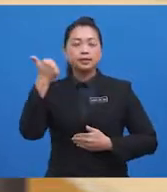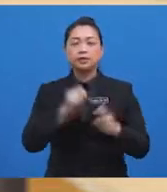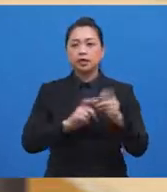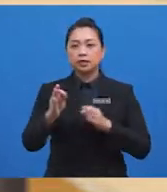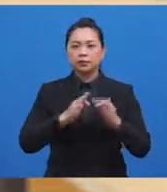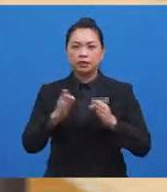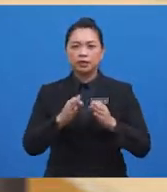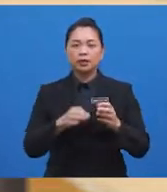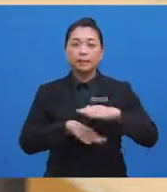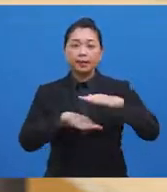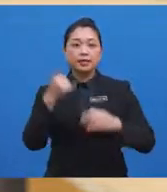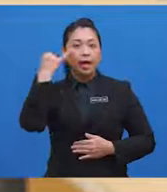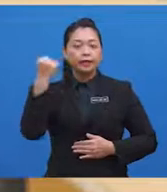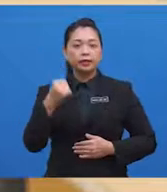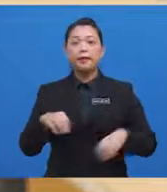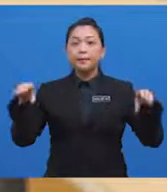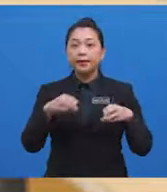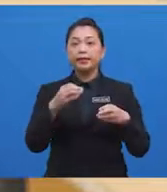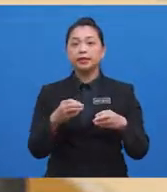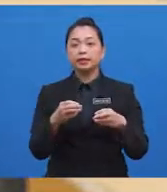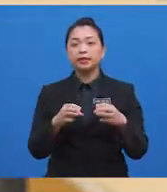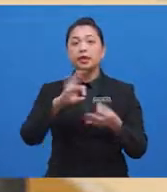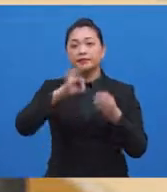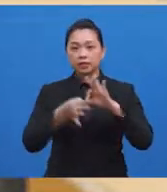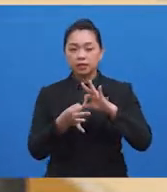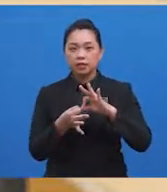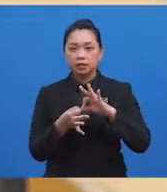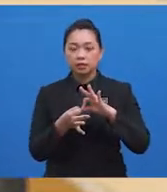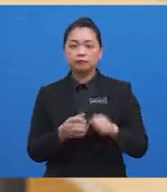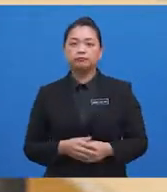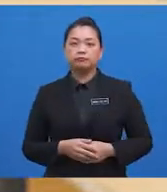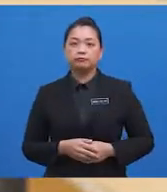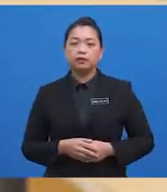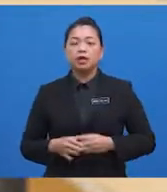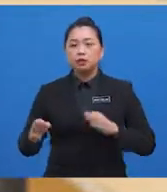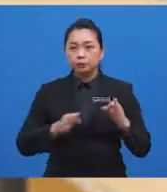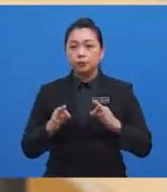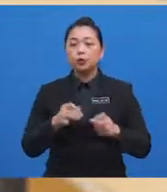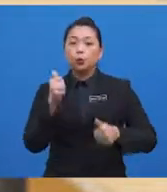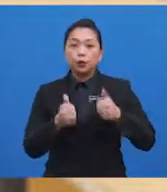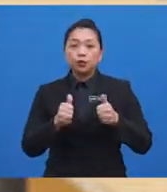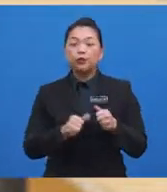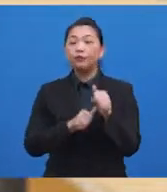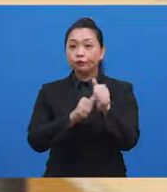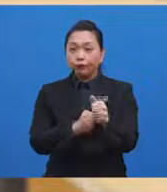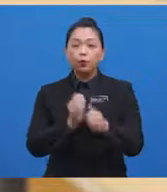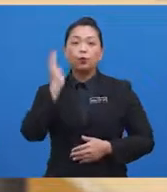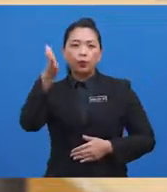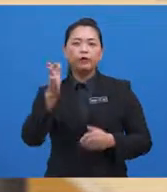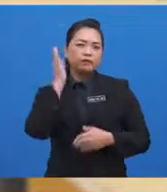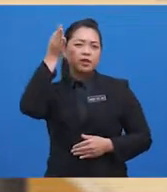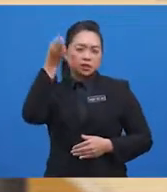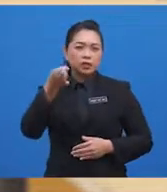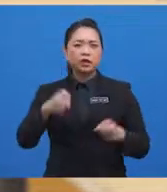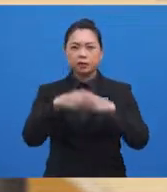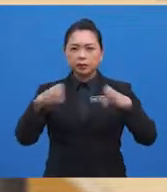basic ideas of making inferences. The explanation which follows will further elaborate the